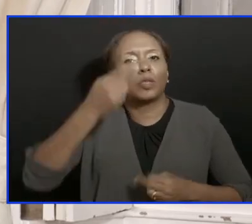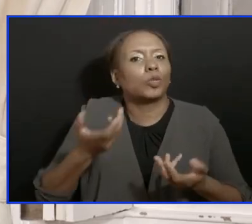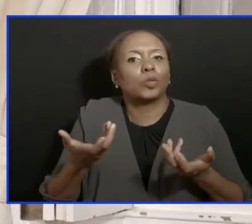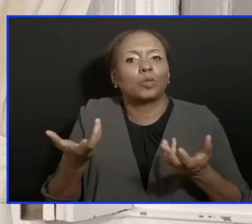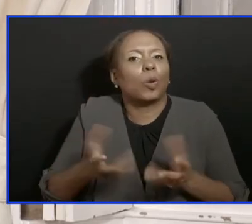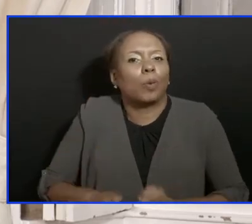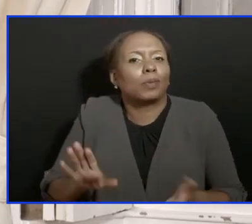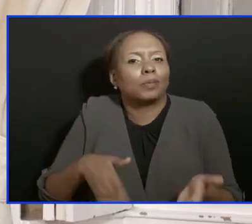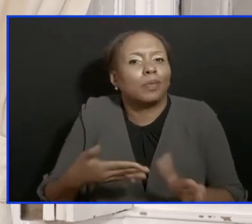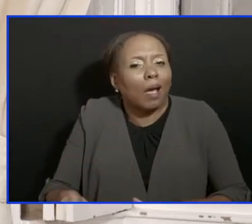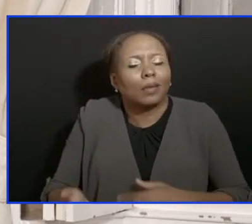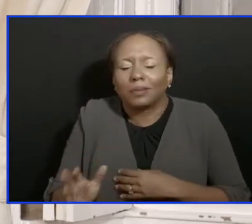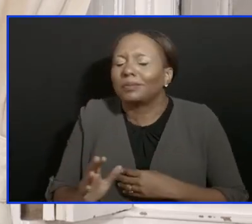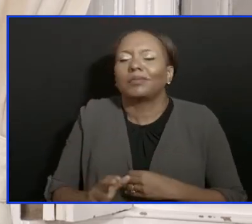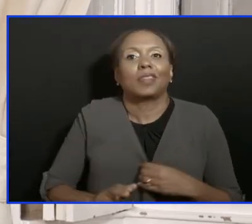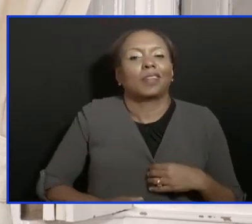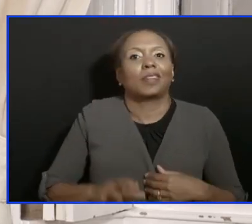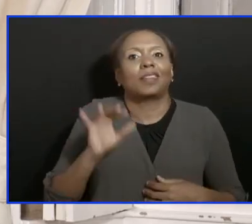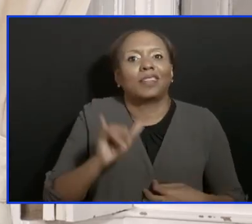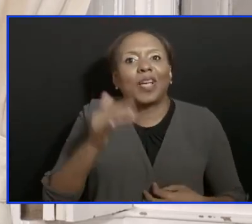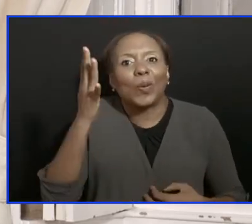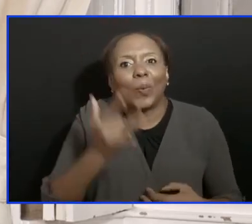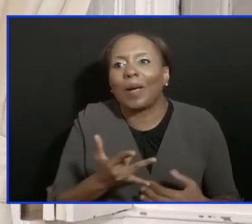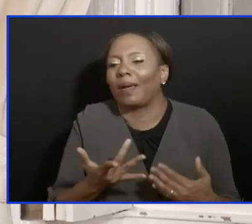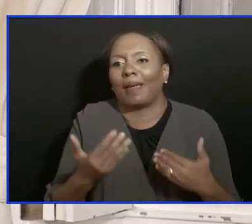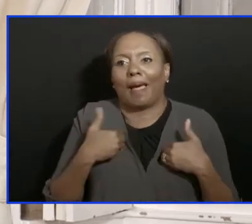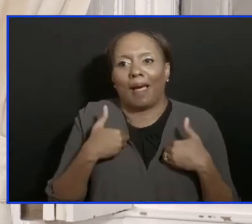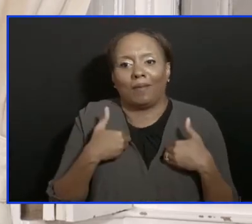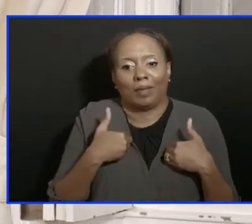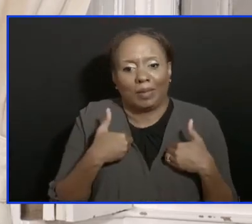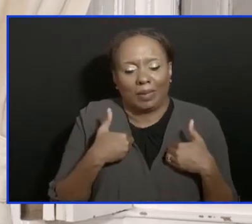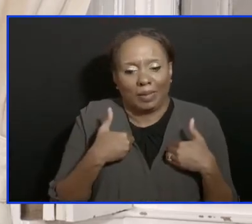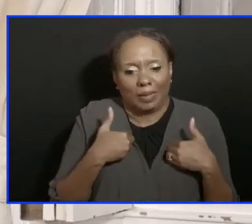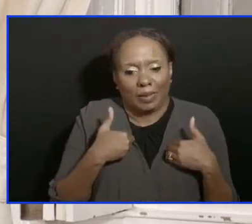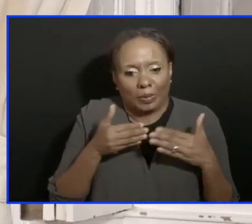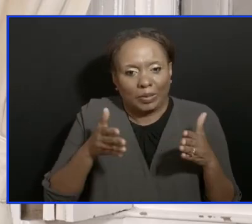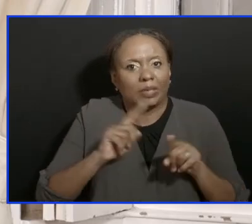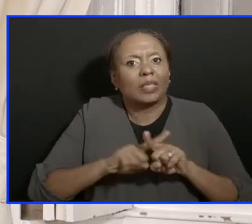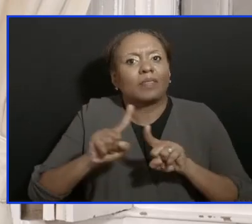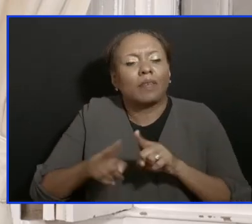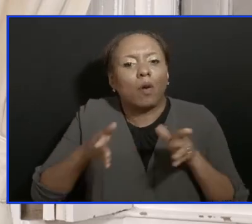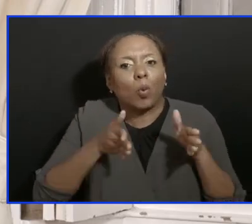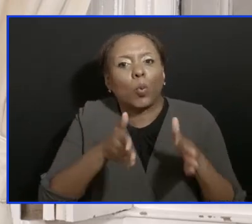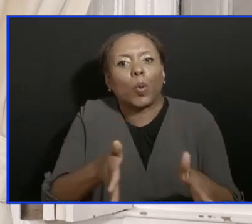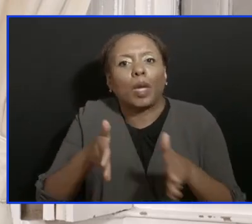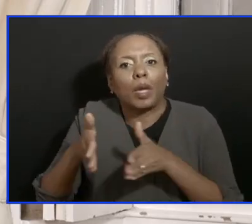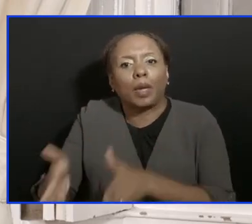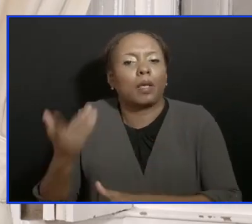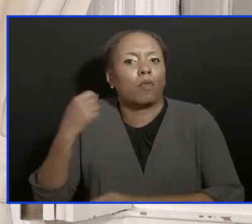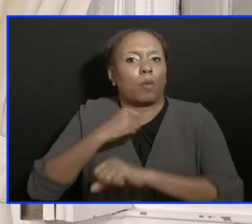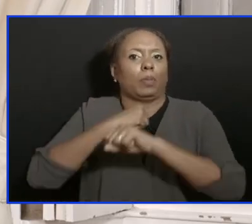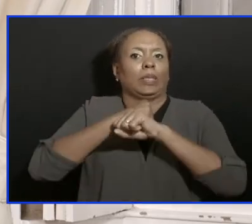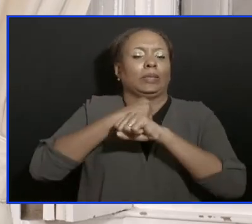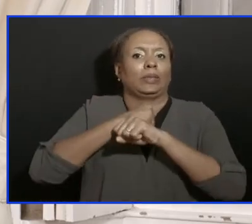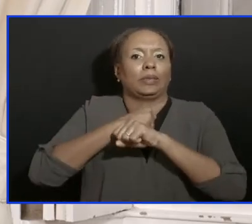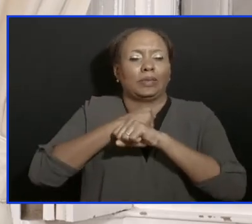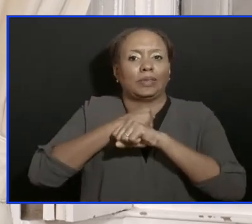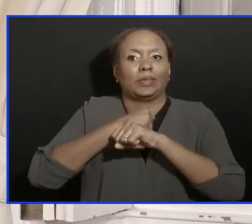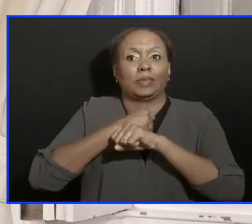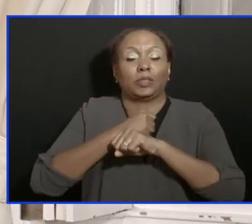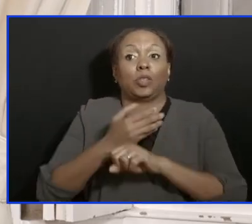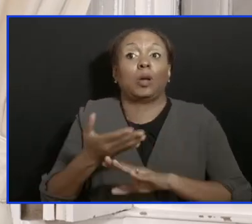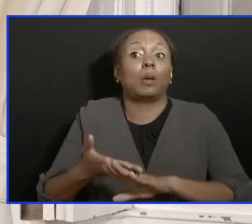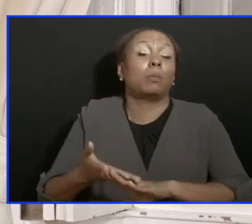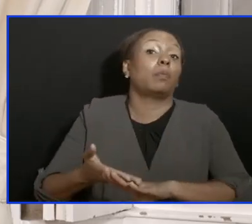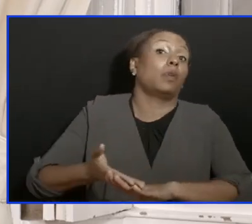your destruction or your deficit. And so what we want is that before the virus